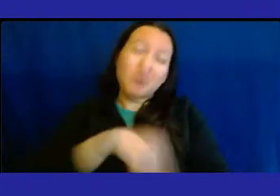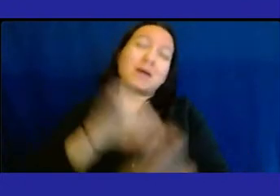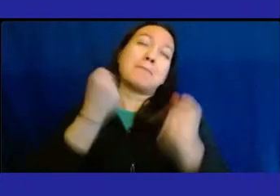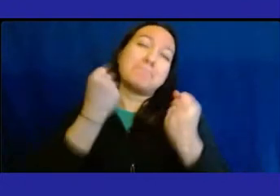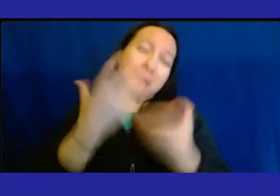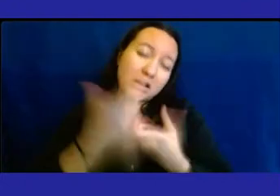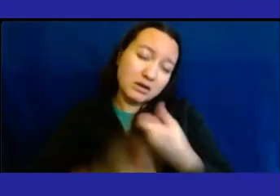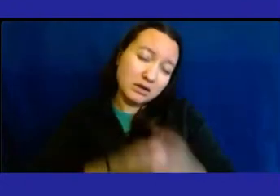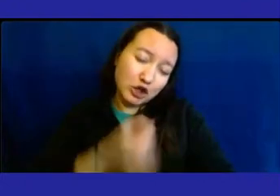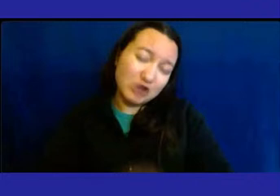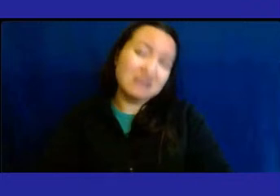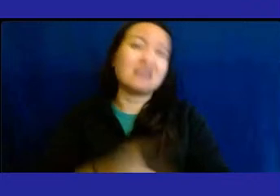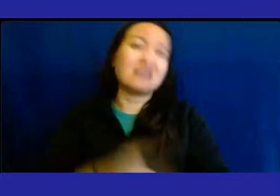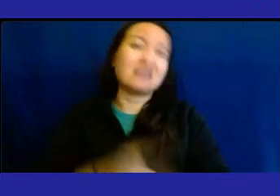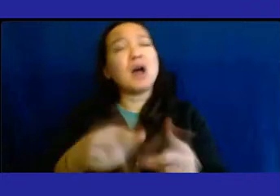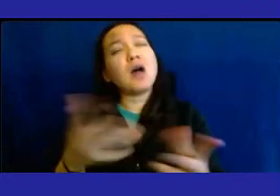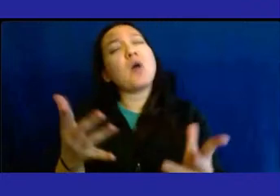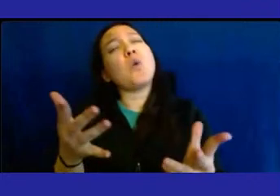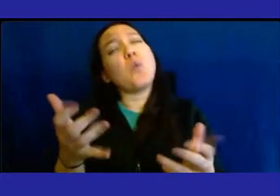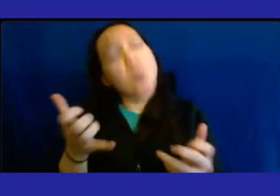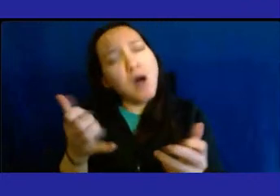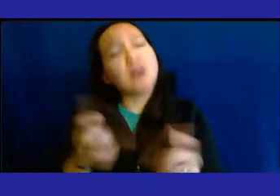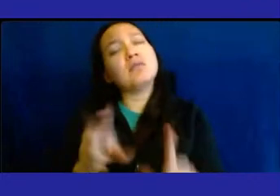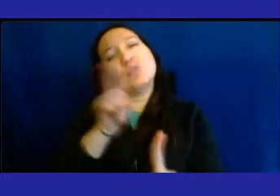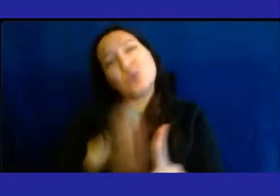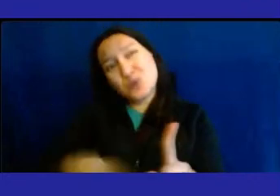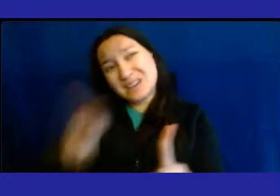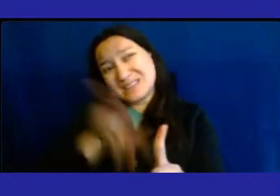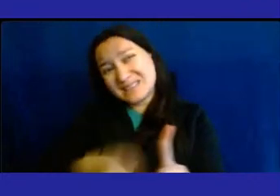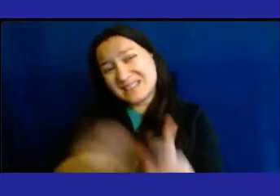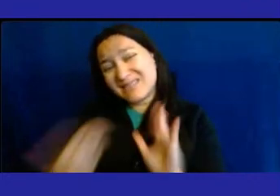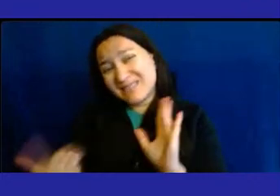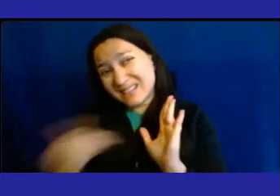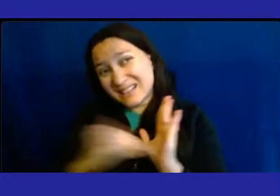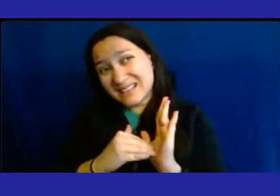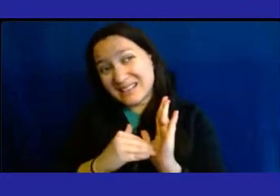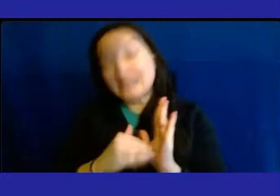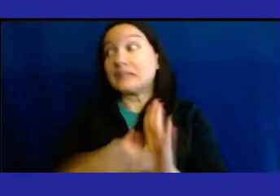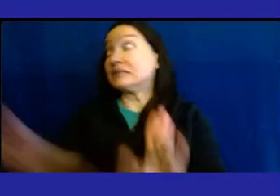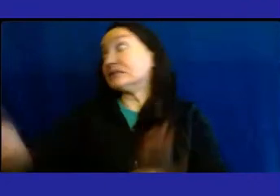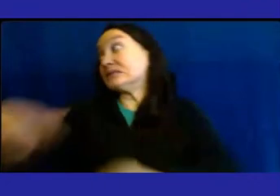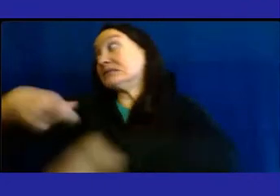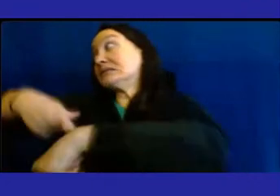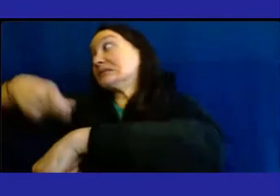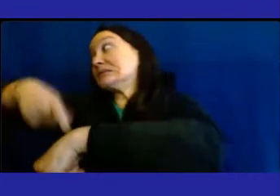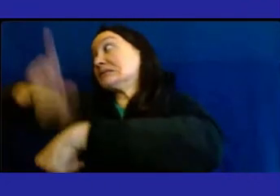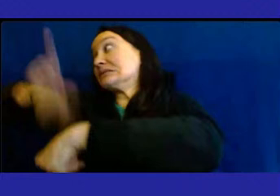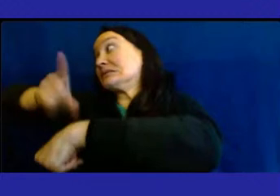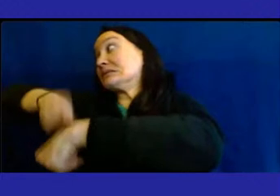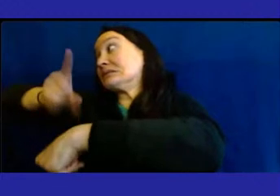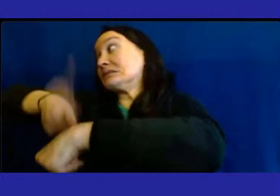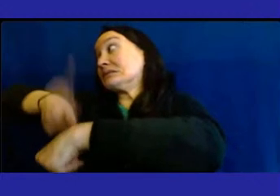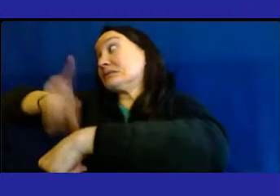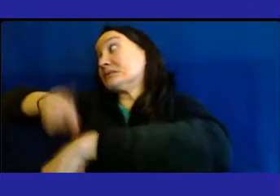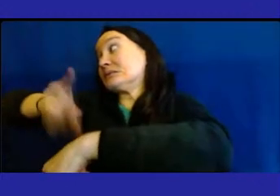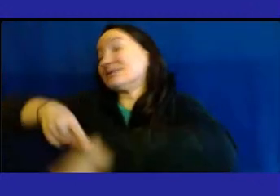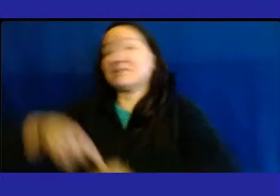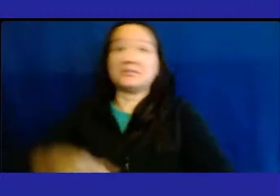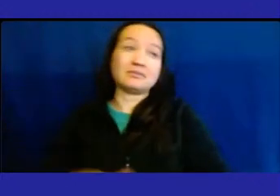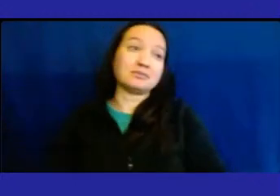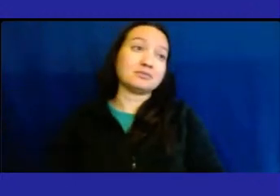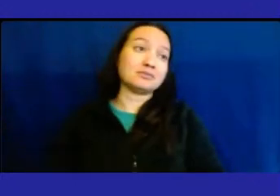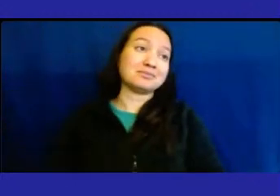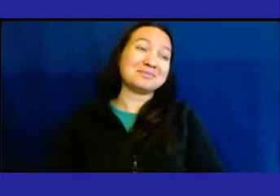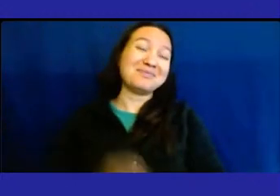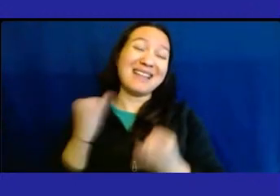we really would like it to be looked at again. Thank you. And somehow. You've got to wrap it up. You've to wrap it up. And another thing, the last thing,